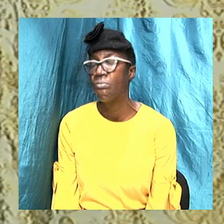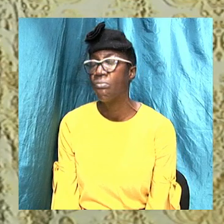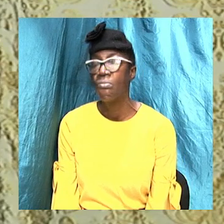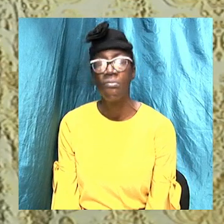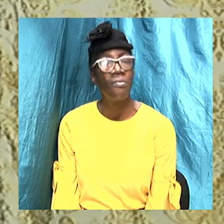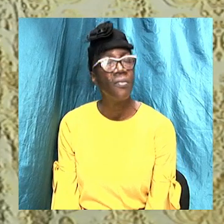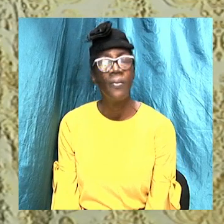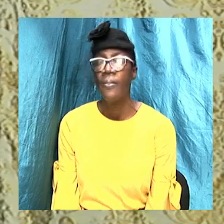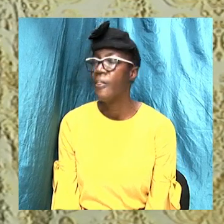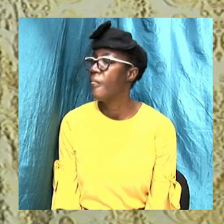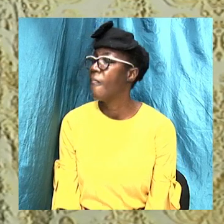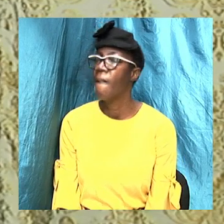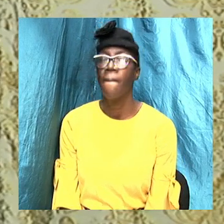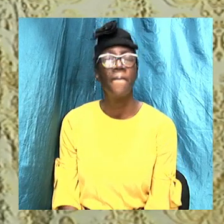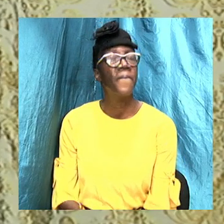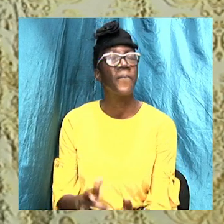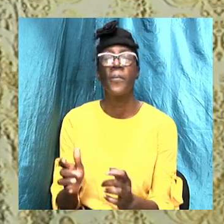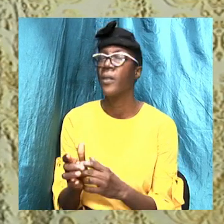But the Bible says,